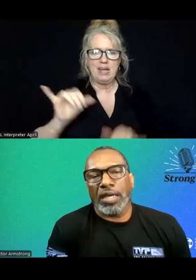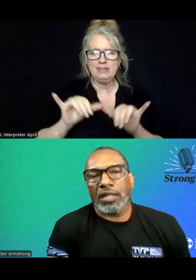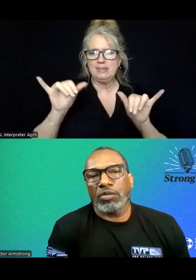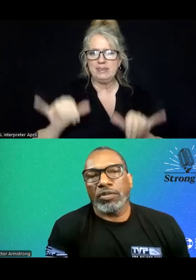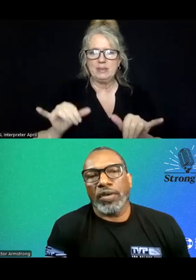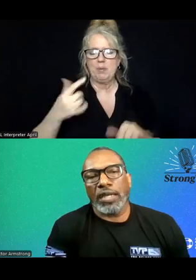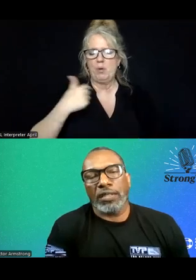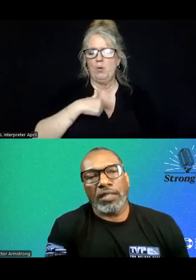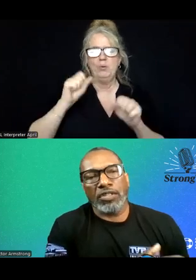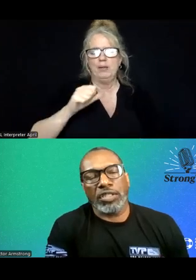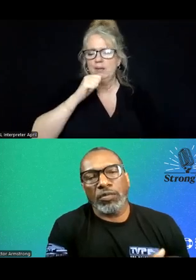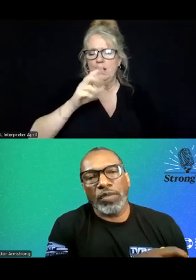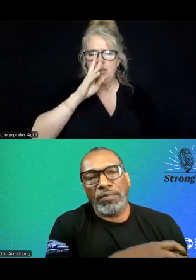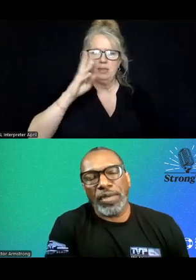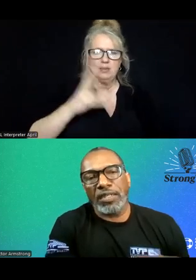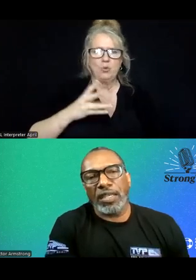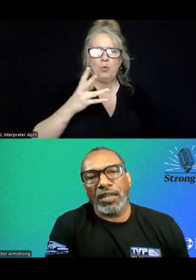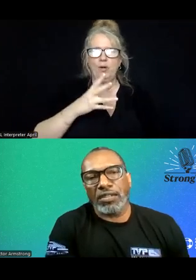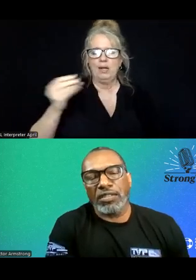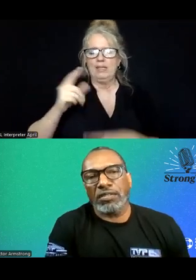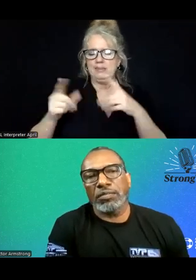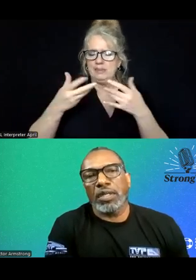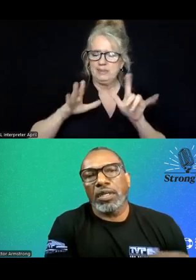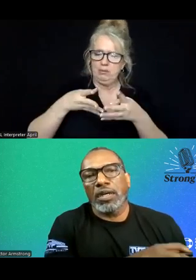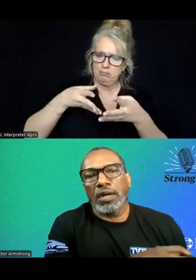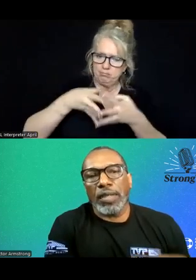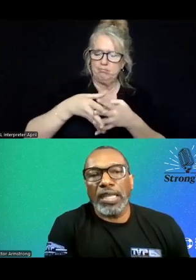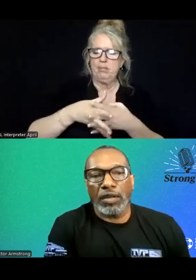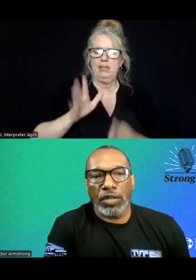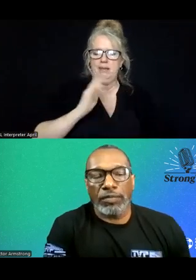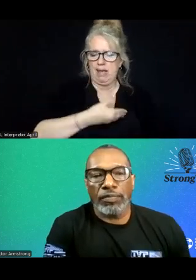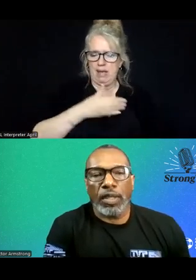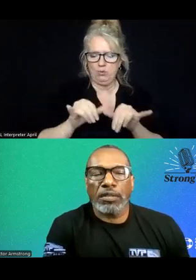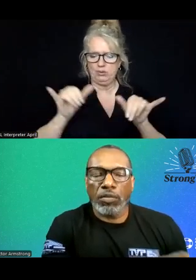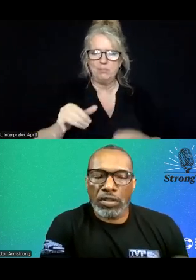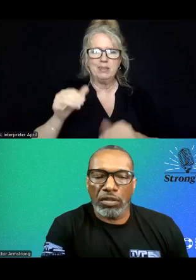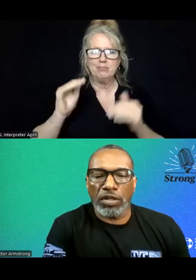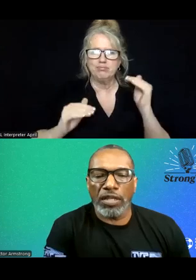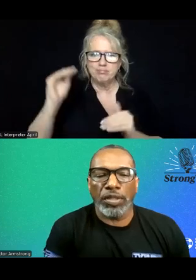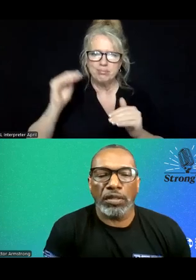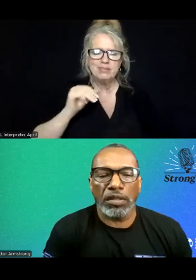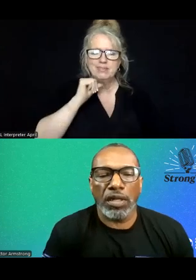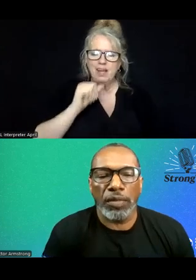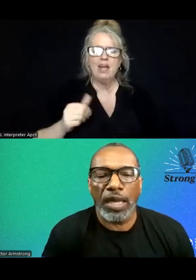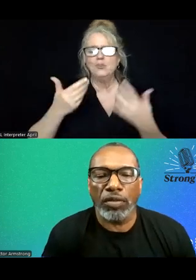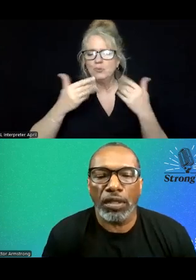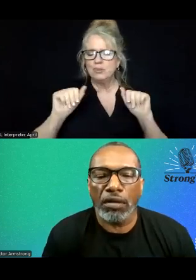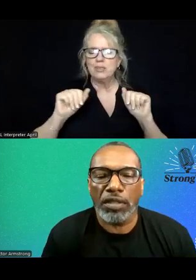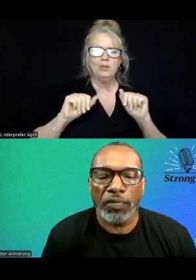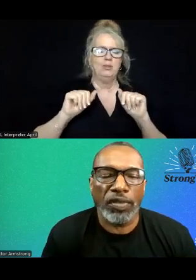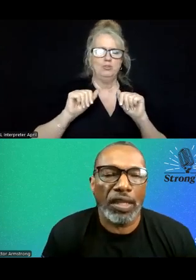we cannot ignore the fact that there's still embedded in our system inequity. And so we're still trying to build